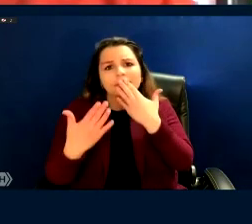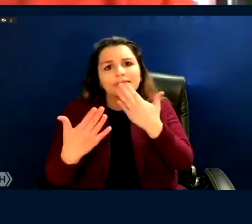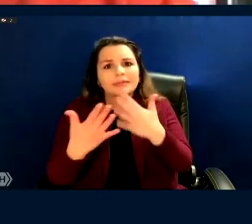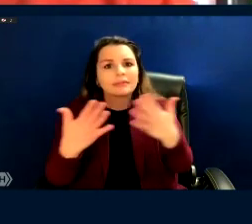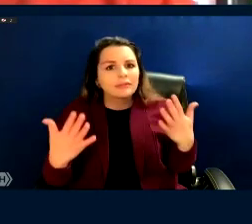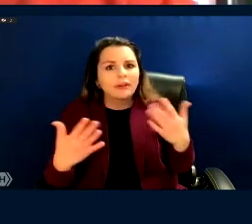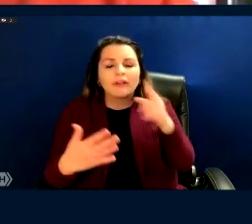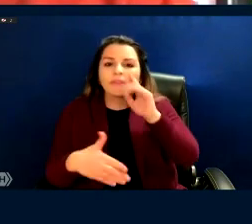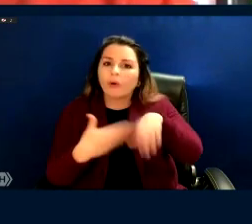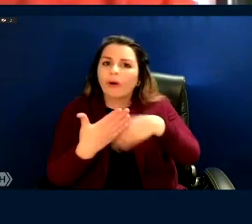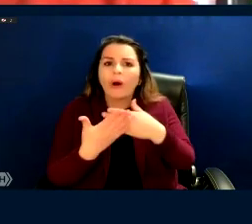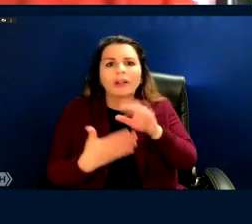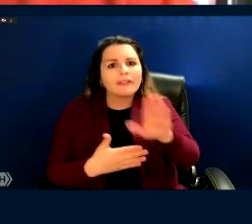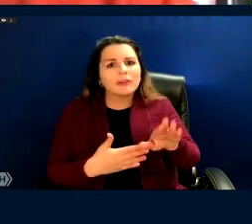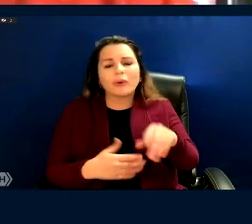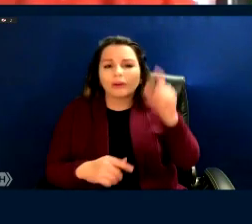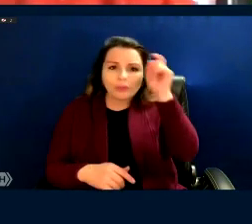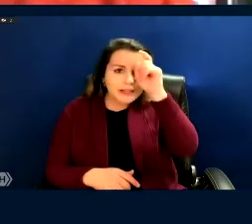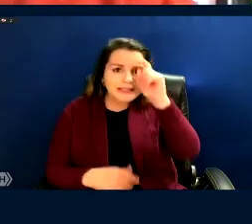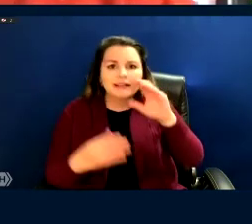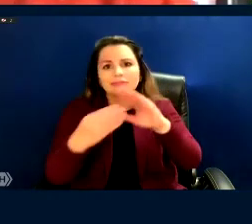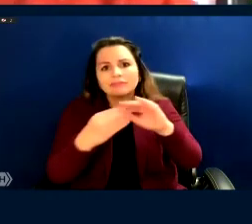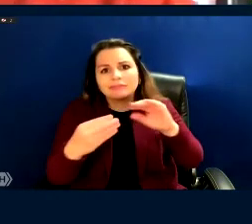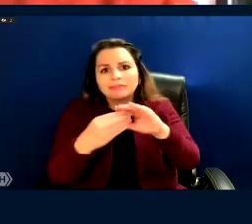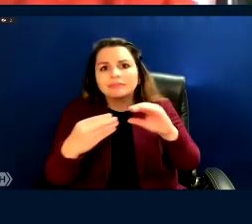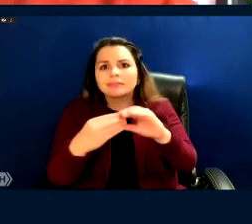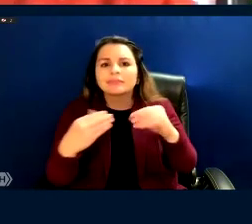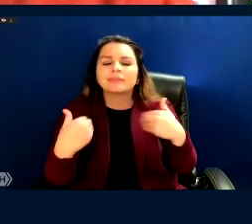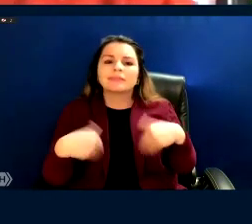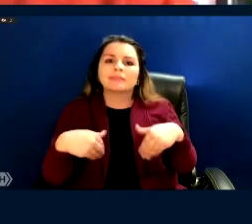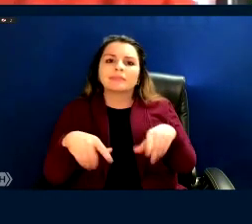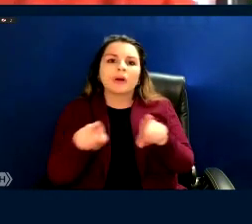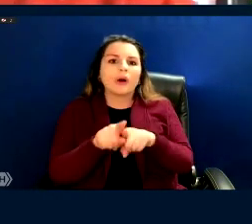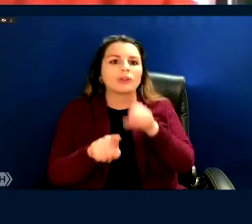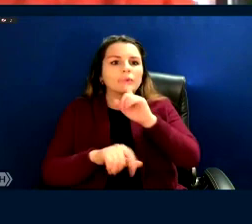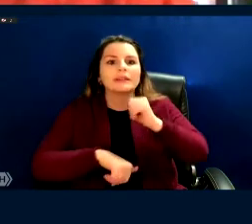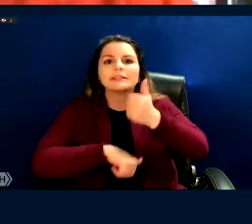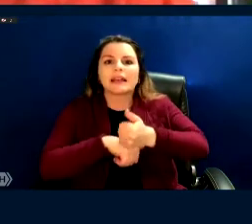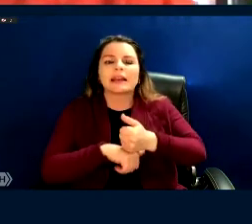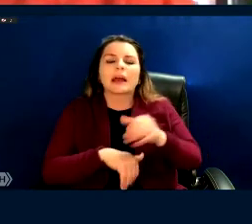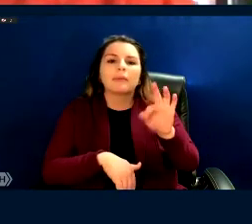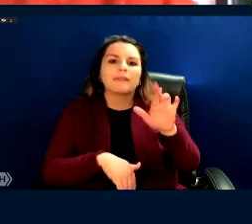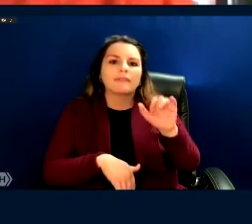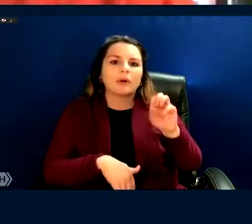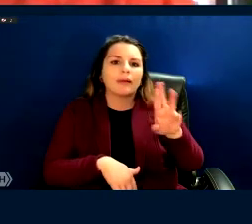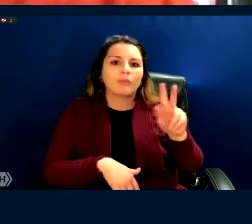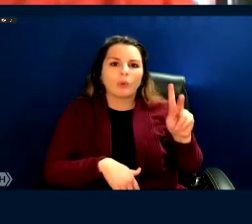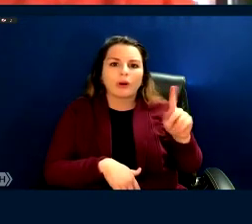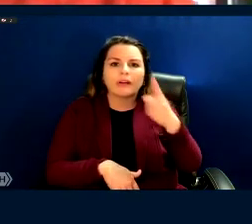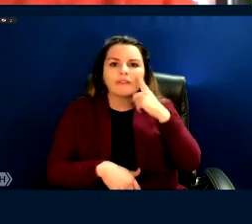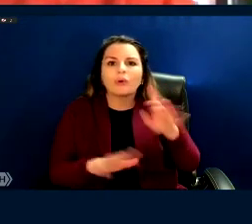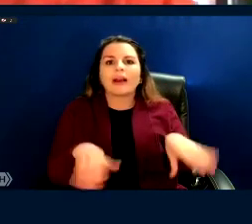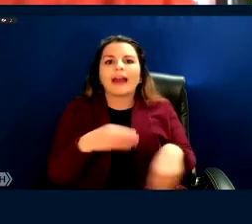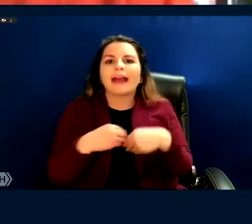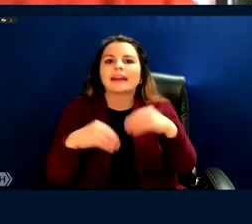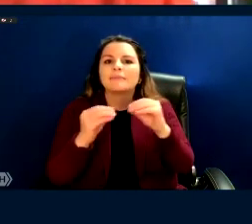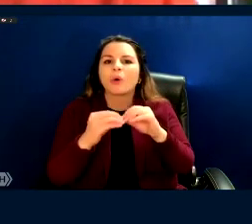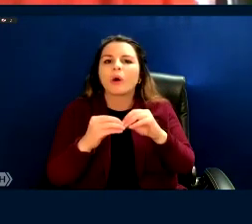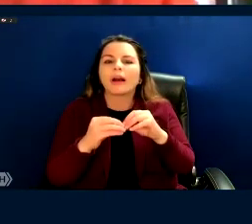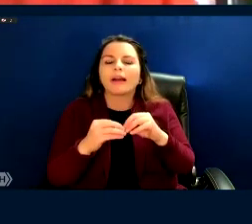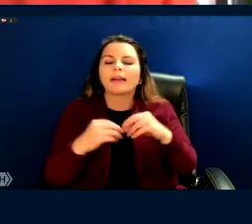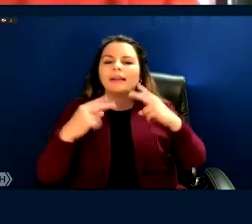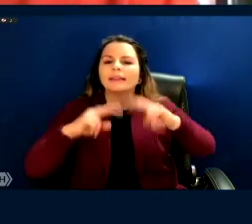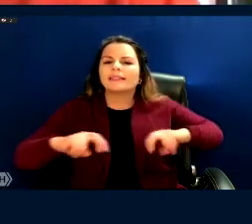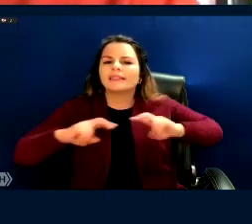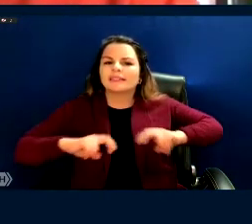of these insights and a framework for introducing, I think, a bit of friction into how we go about